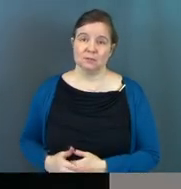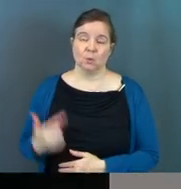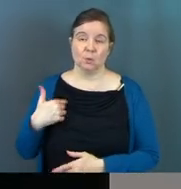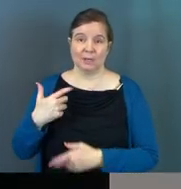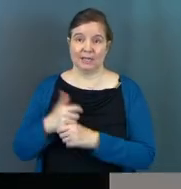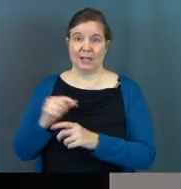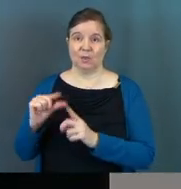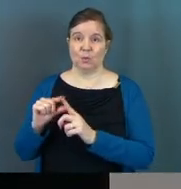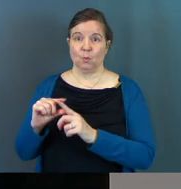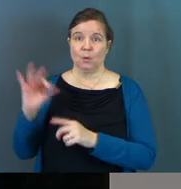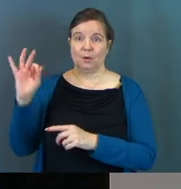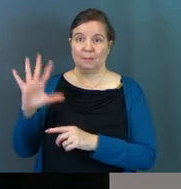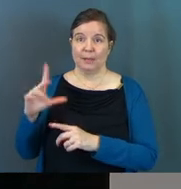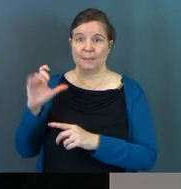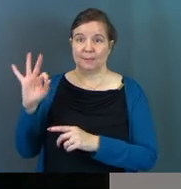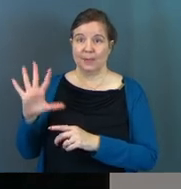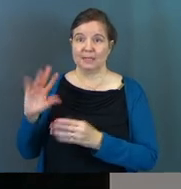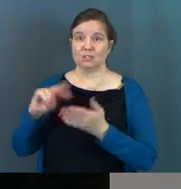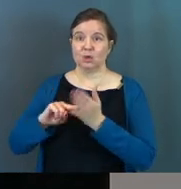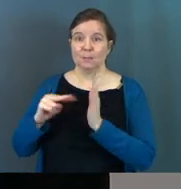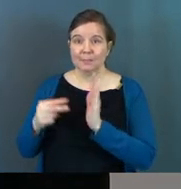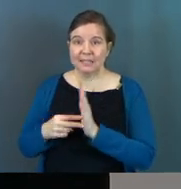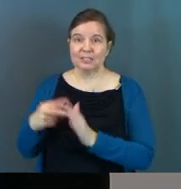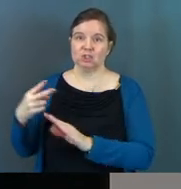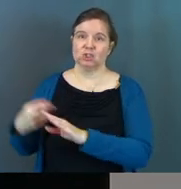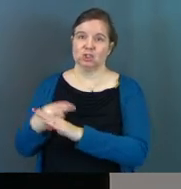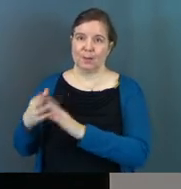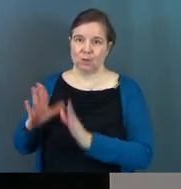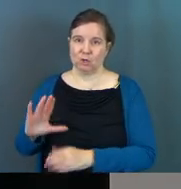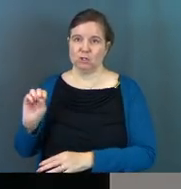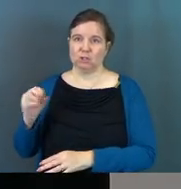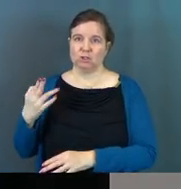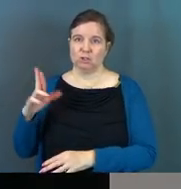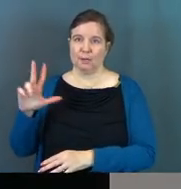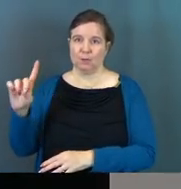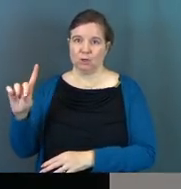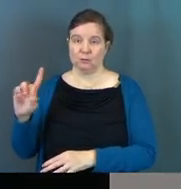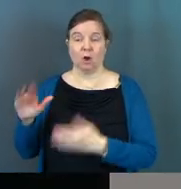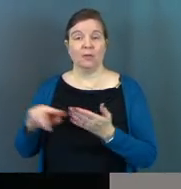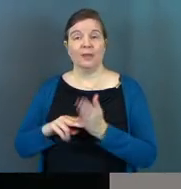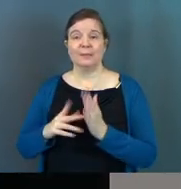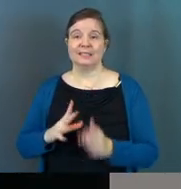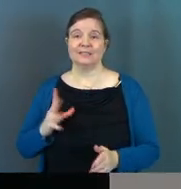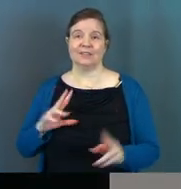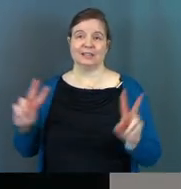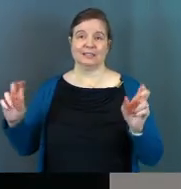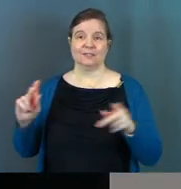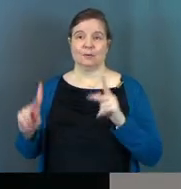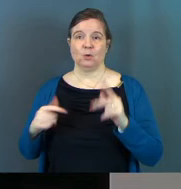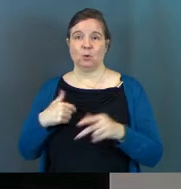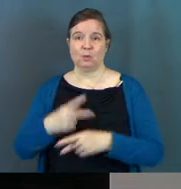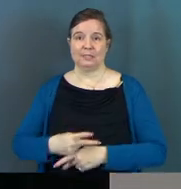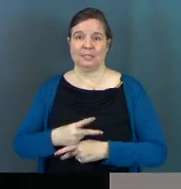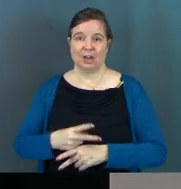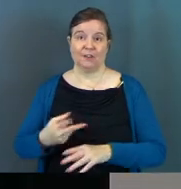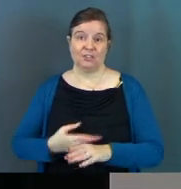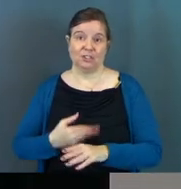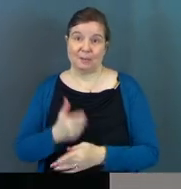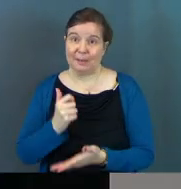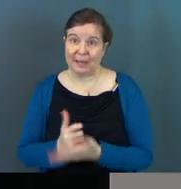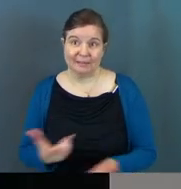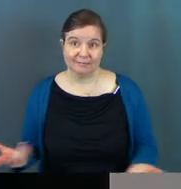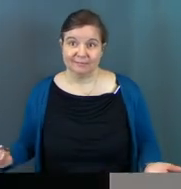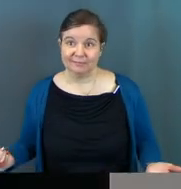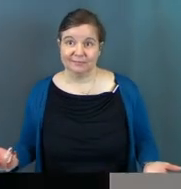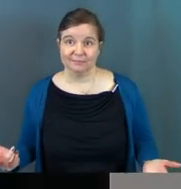We get the word pastor because pastor means shepherd. All a pastor is, is a fancy title for people who take care of sheep. Amen?